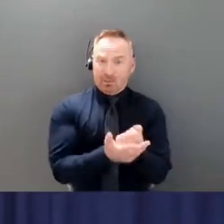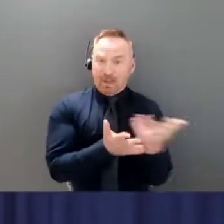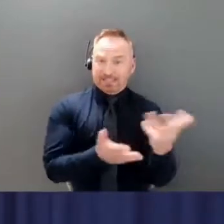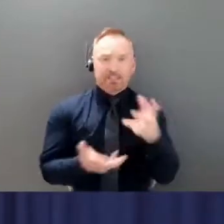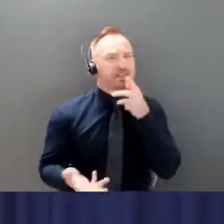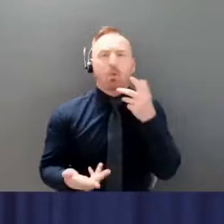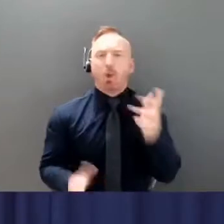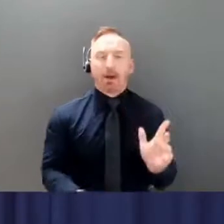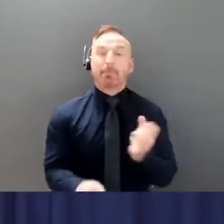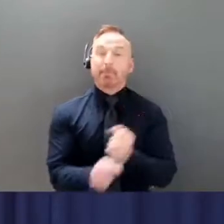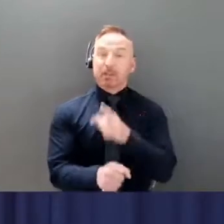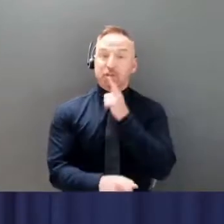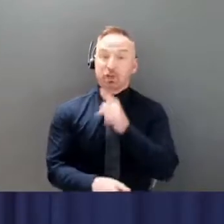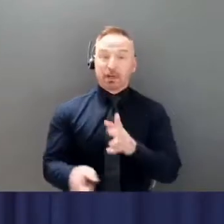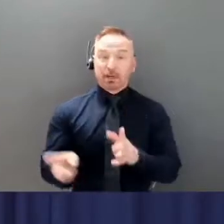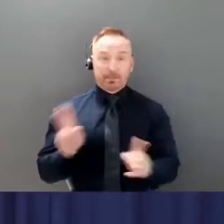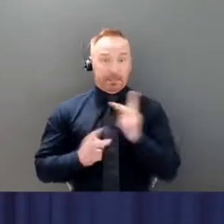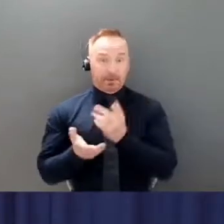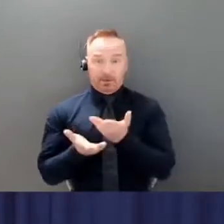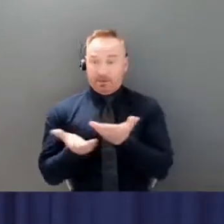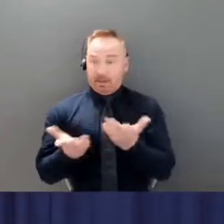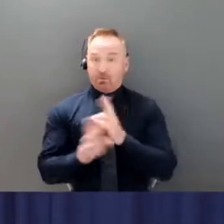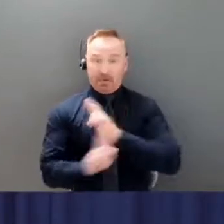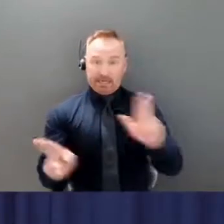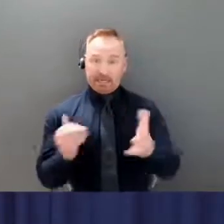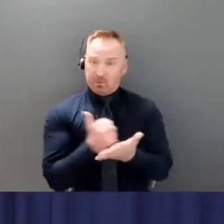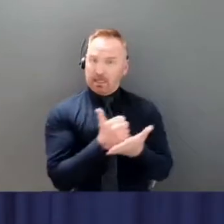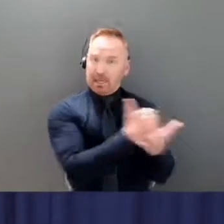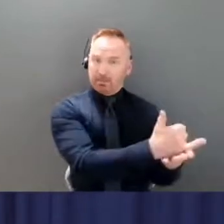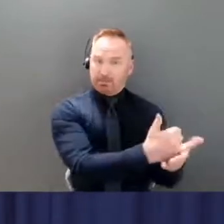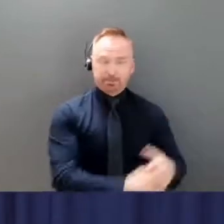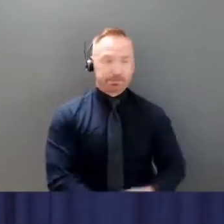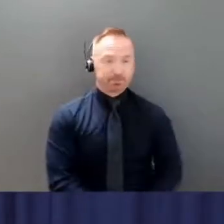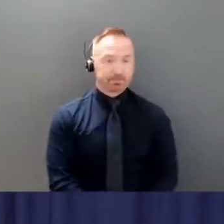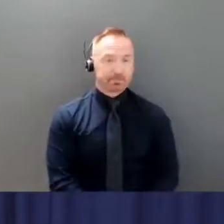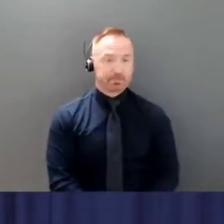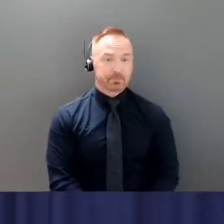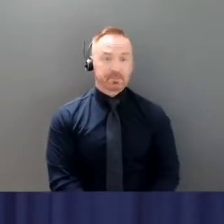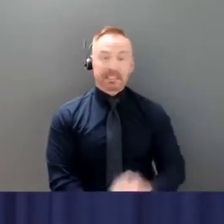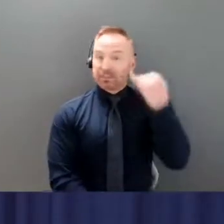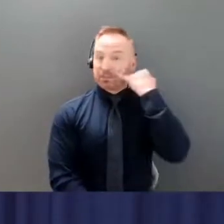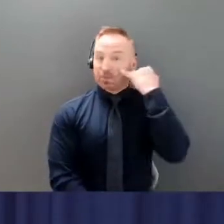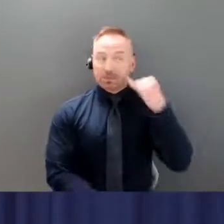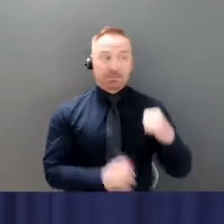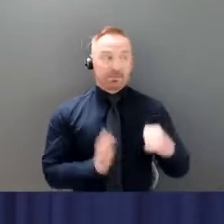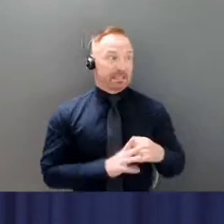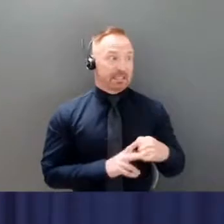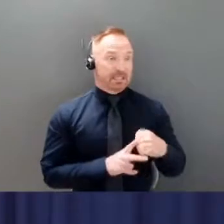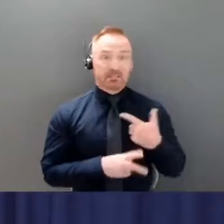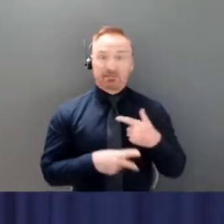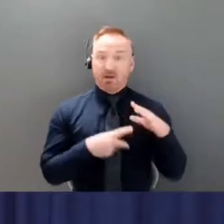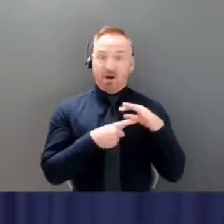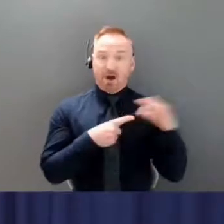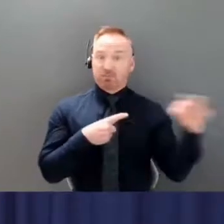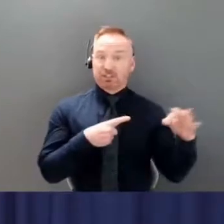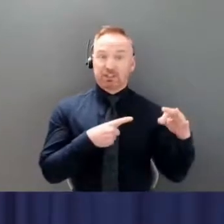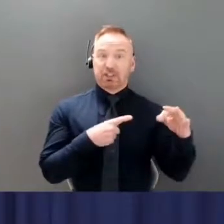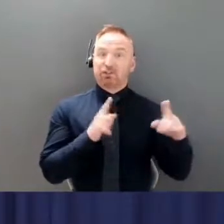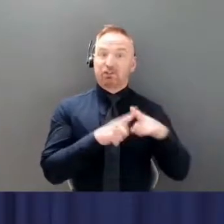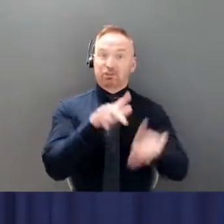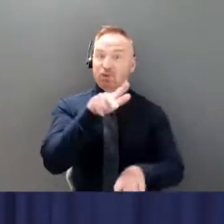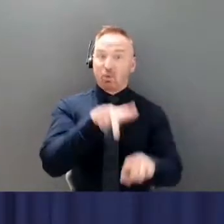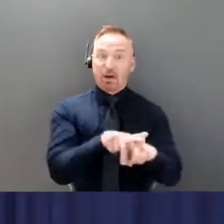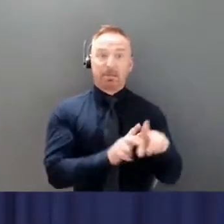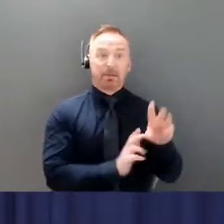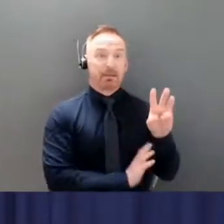individuals there who can help you. But if your only choice is to walk in, please do so. I sincerely thank